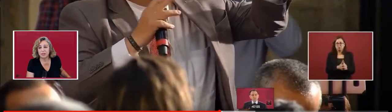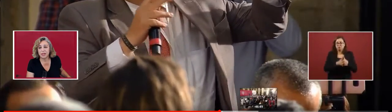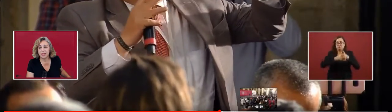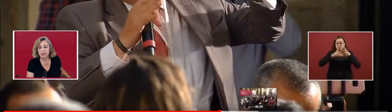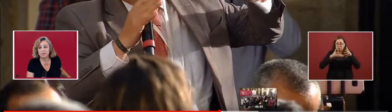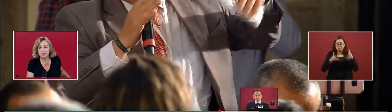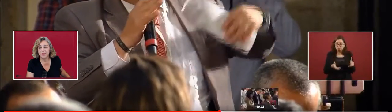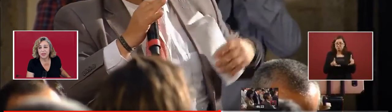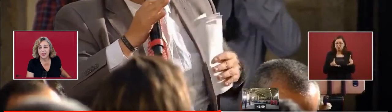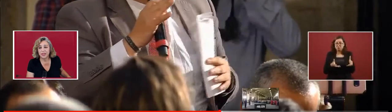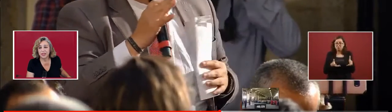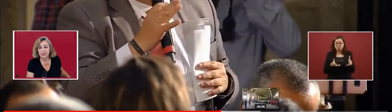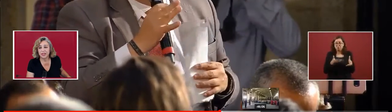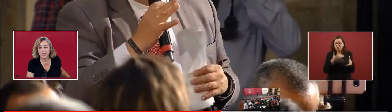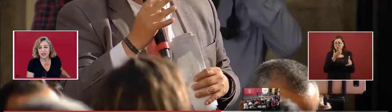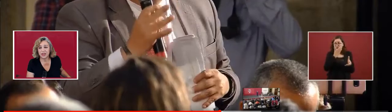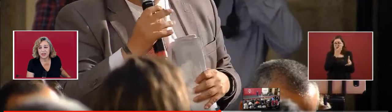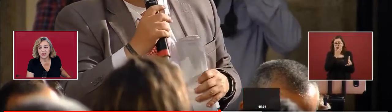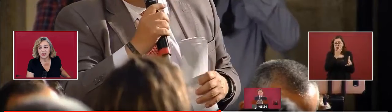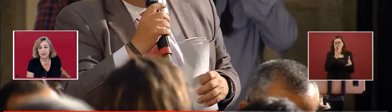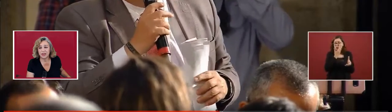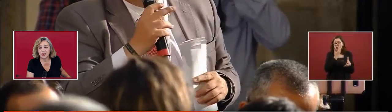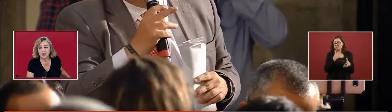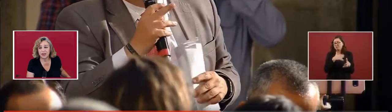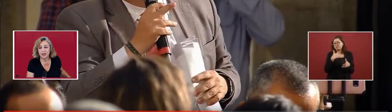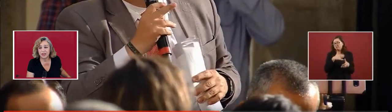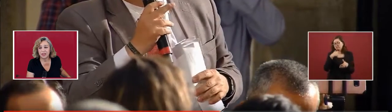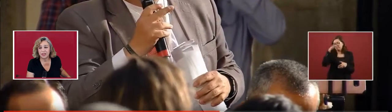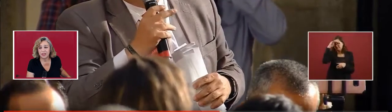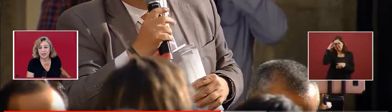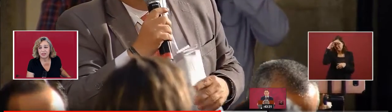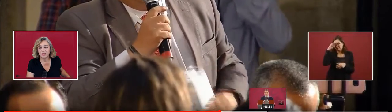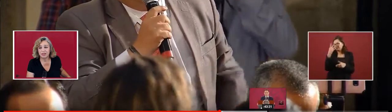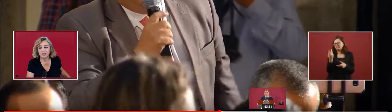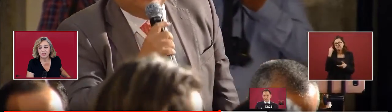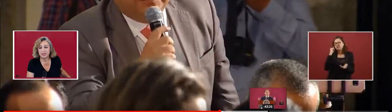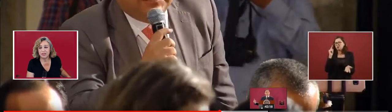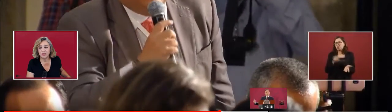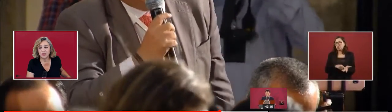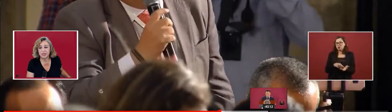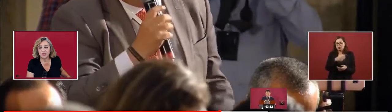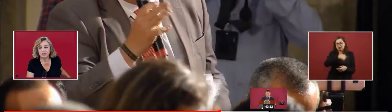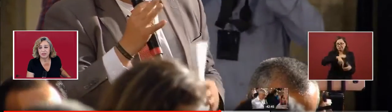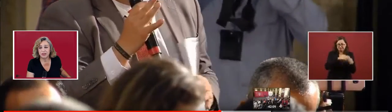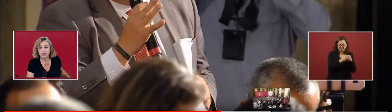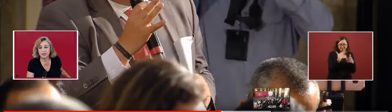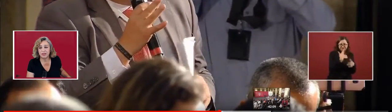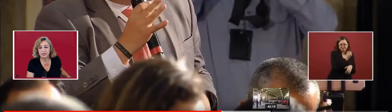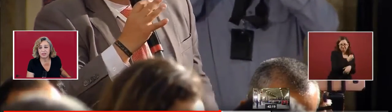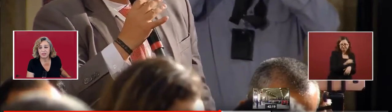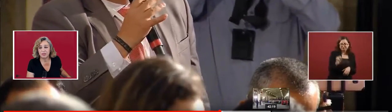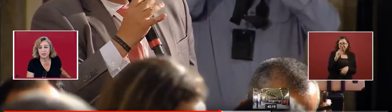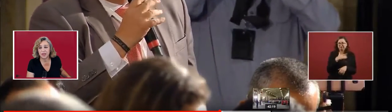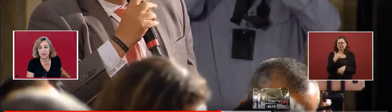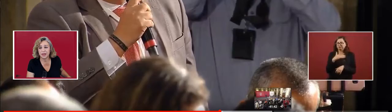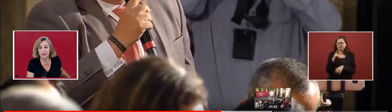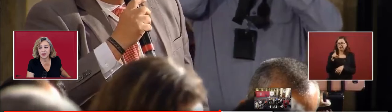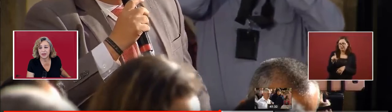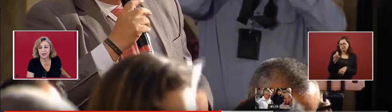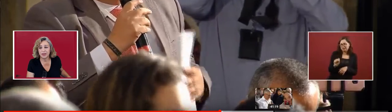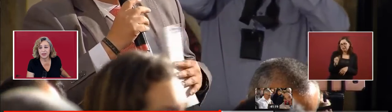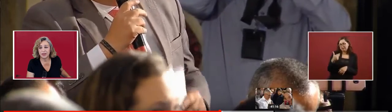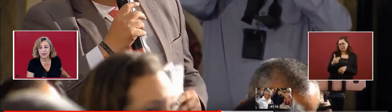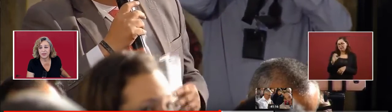to spend my time just talking the other stuff. There's too much stuff there. There's too many.